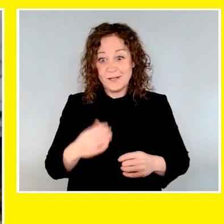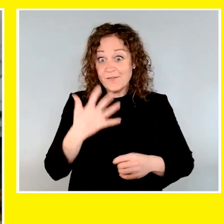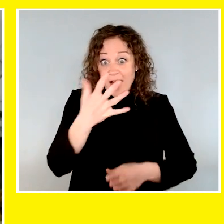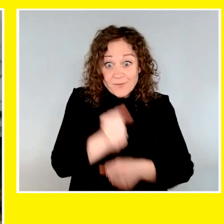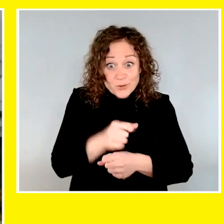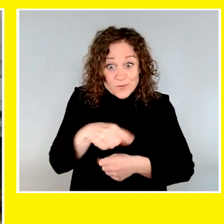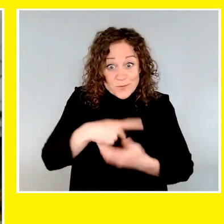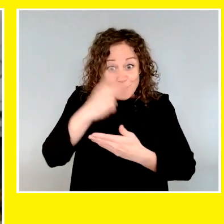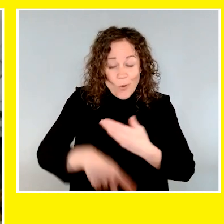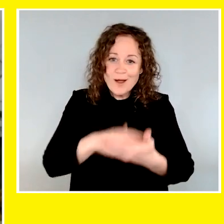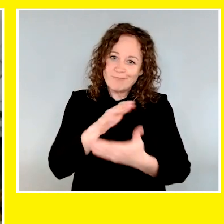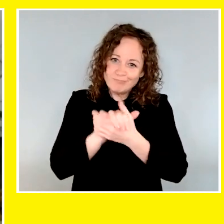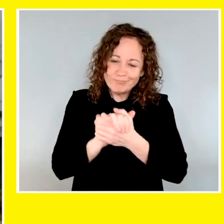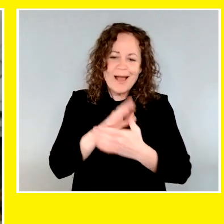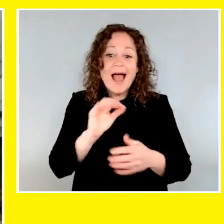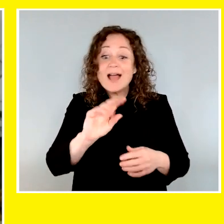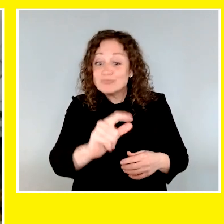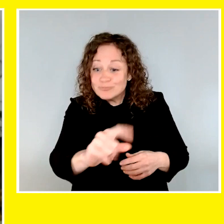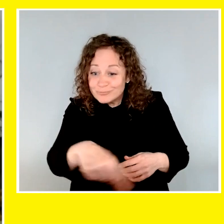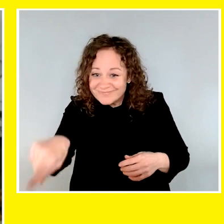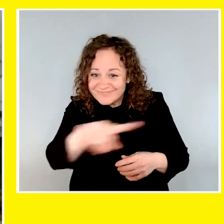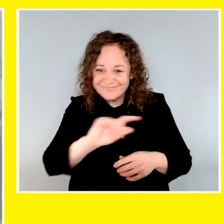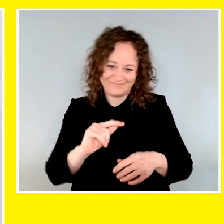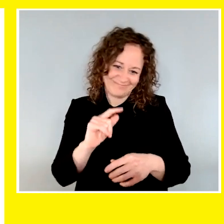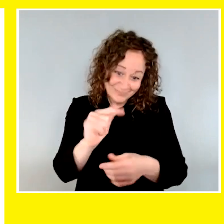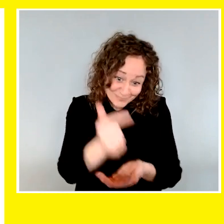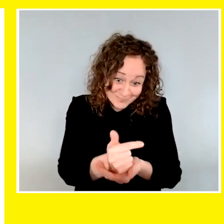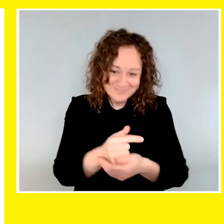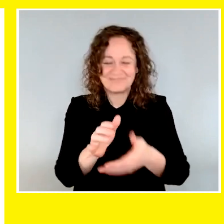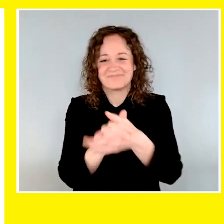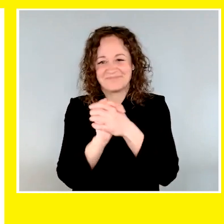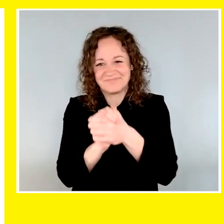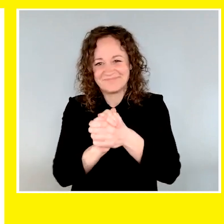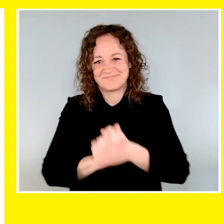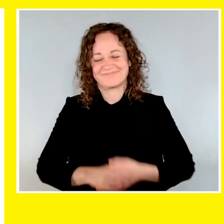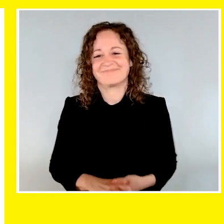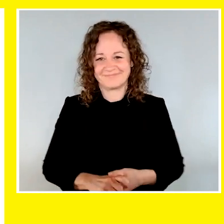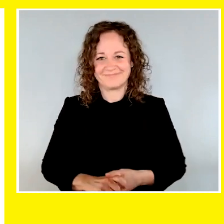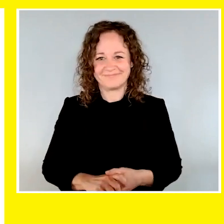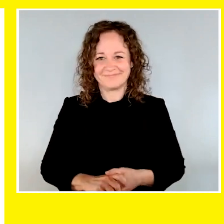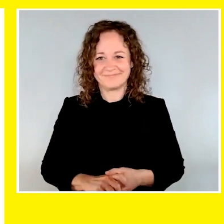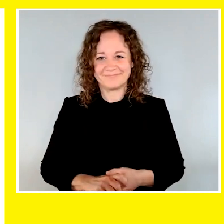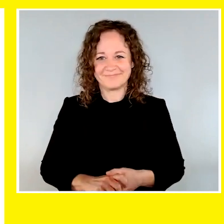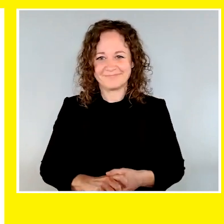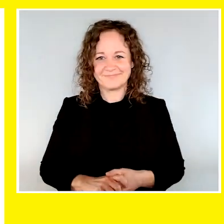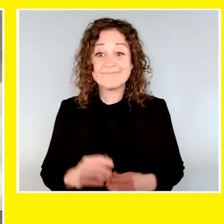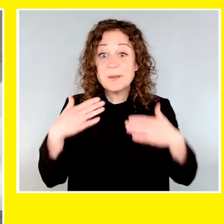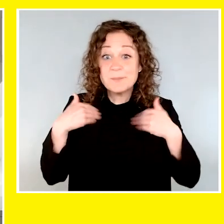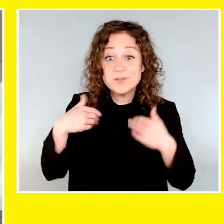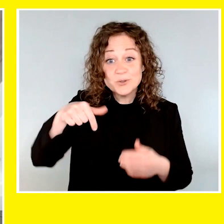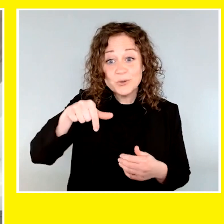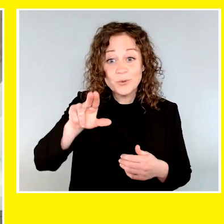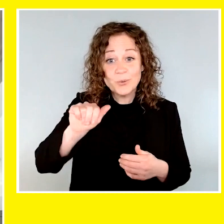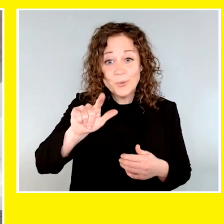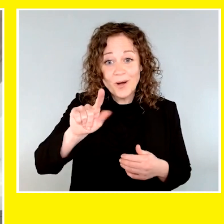program and congratulations again to our graduates. The Government of Canada logo appears. Ben Milroni.